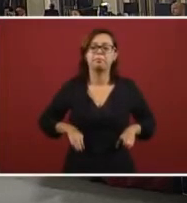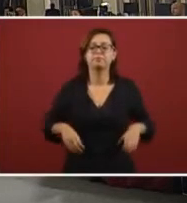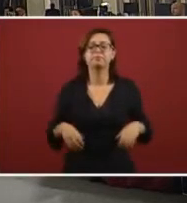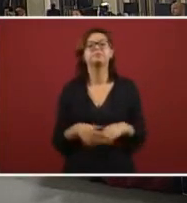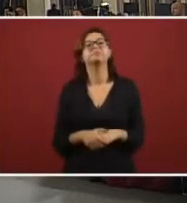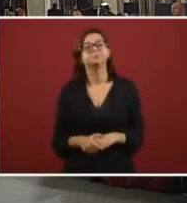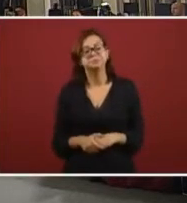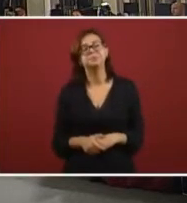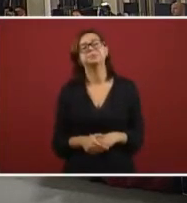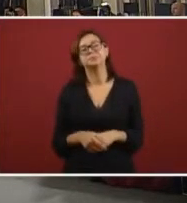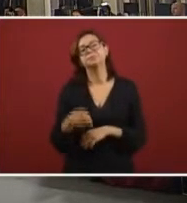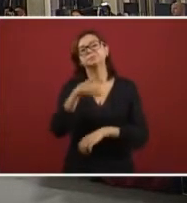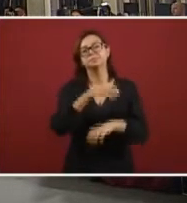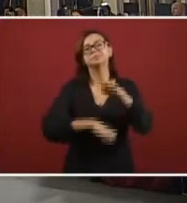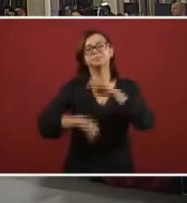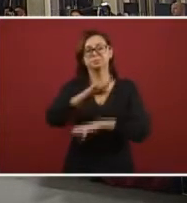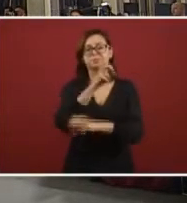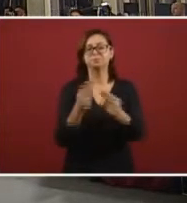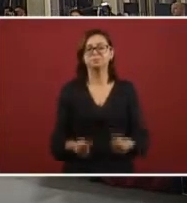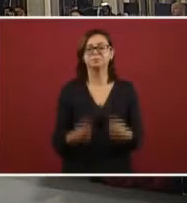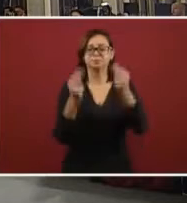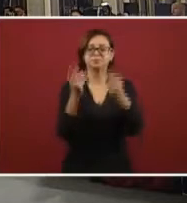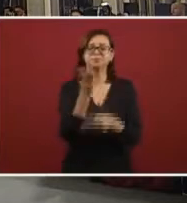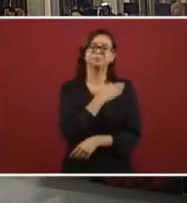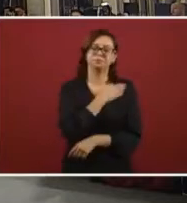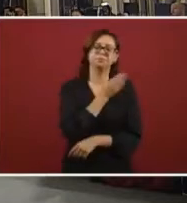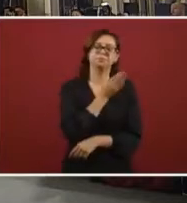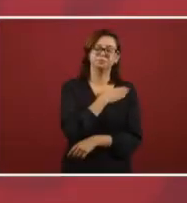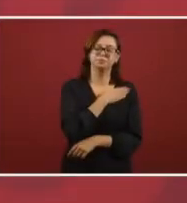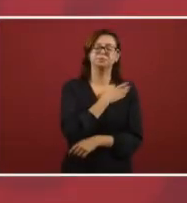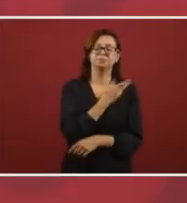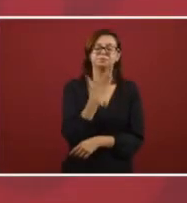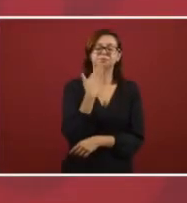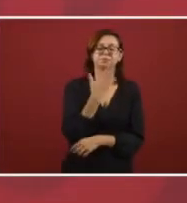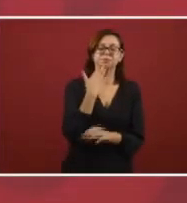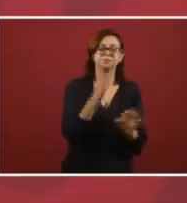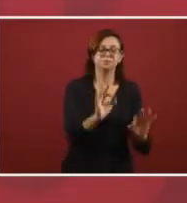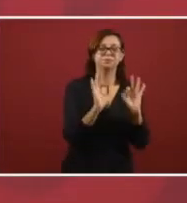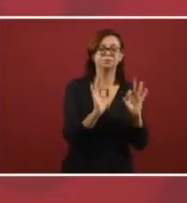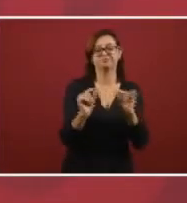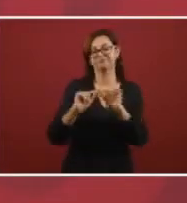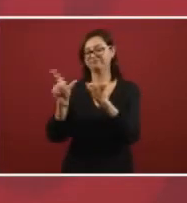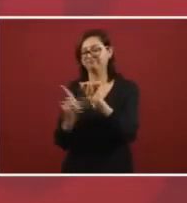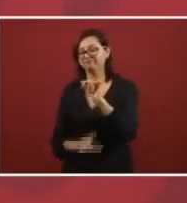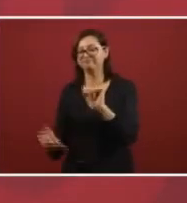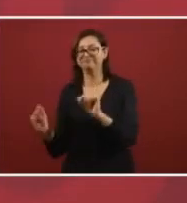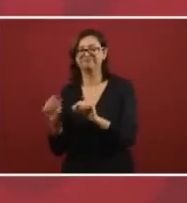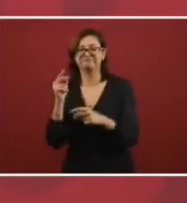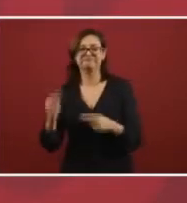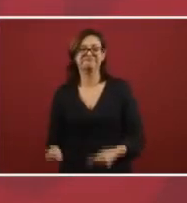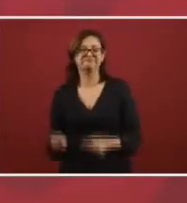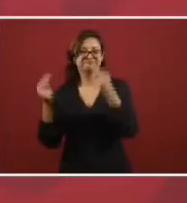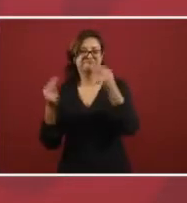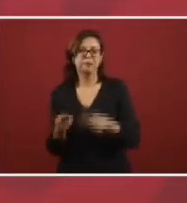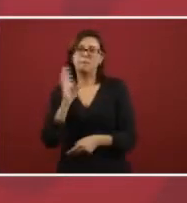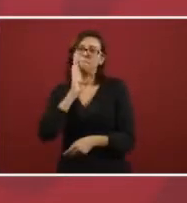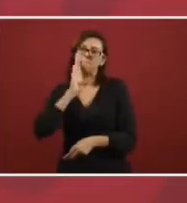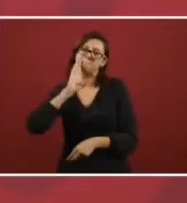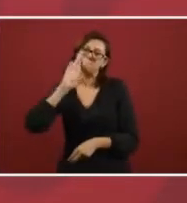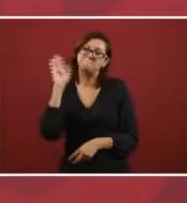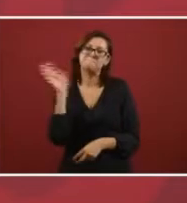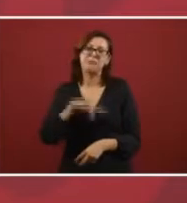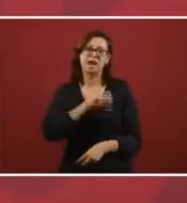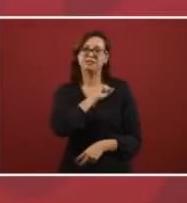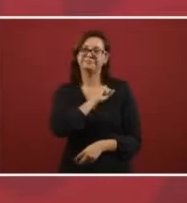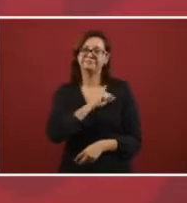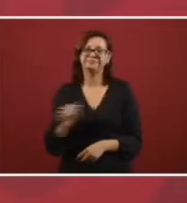millions thousands of millions of uh pesos it was good for them but it was bad for our nation